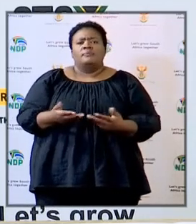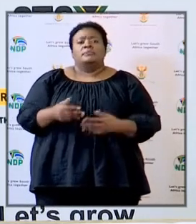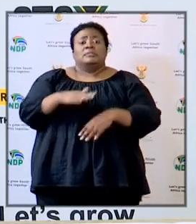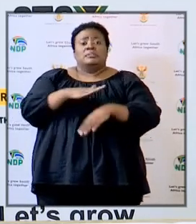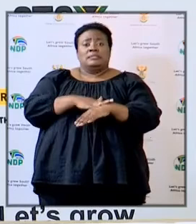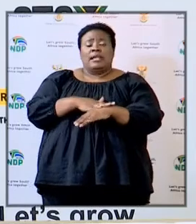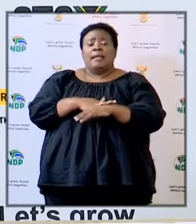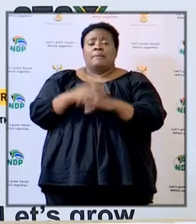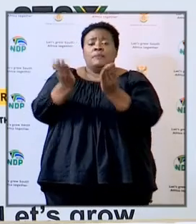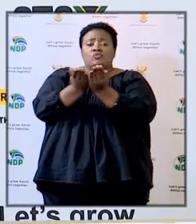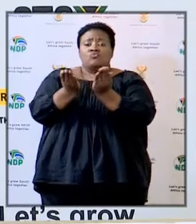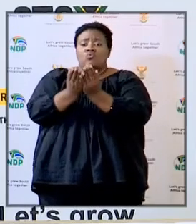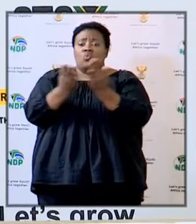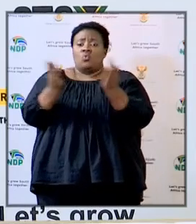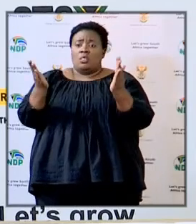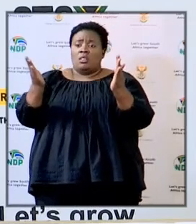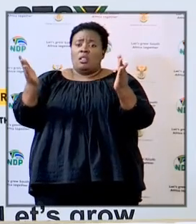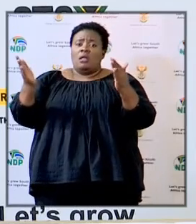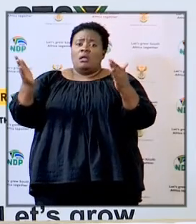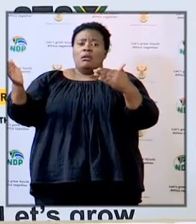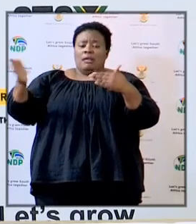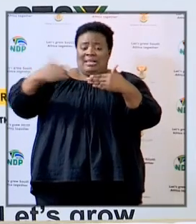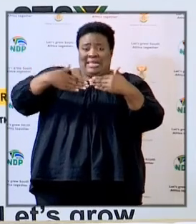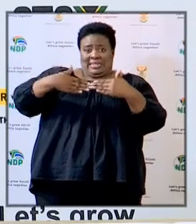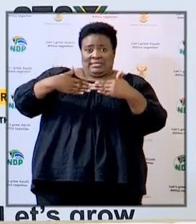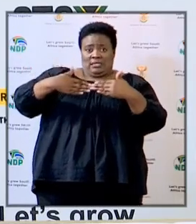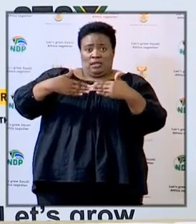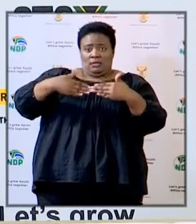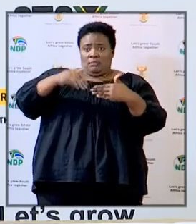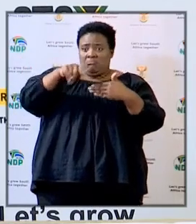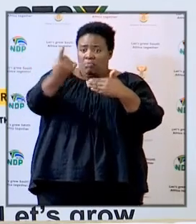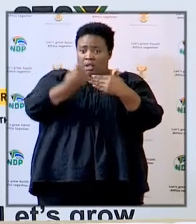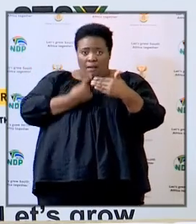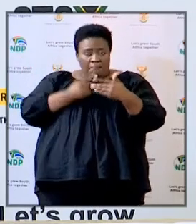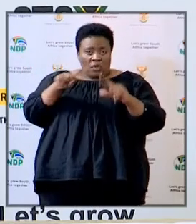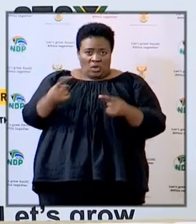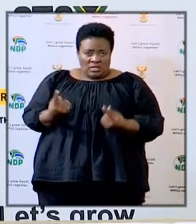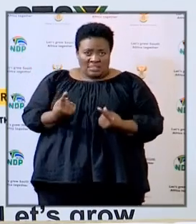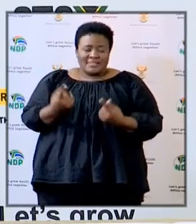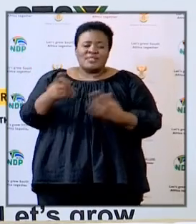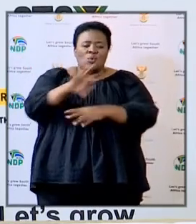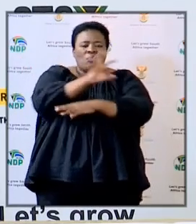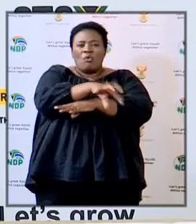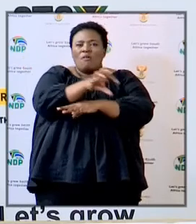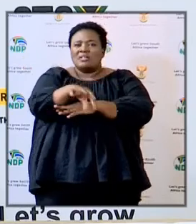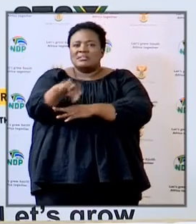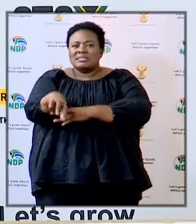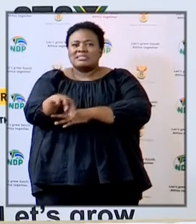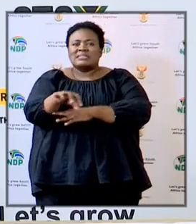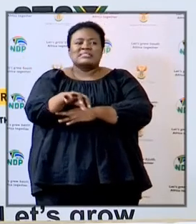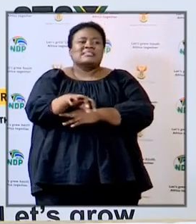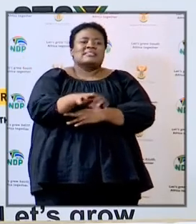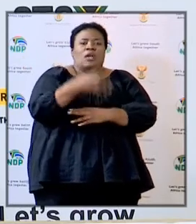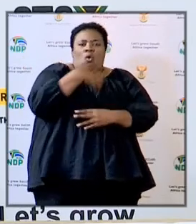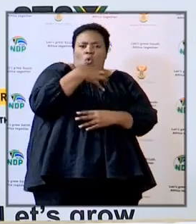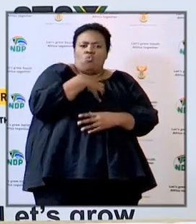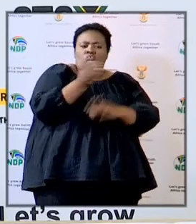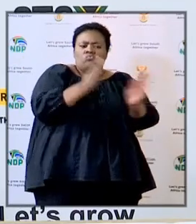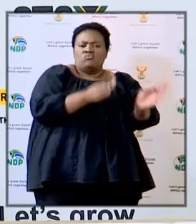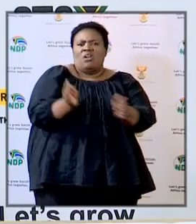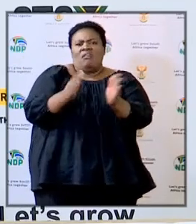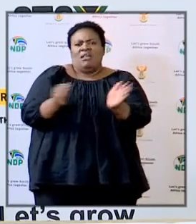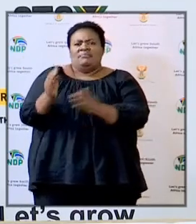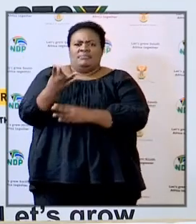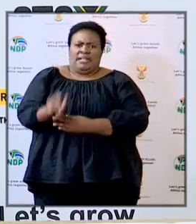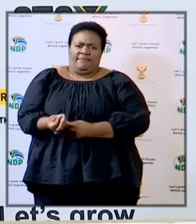gate is shut no one comes in so different provinces in terms of their own capabilities or their own